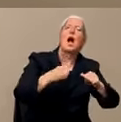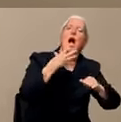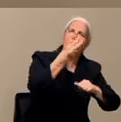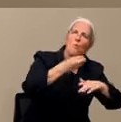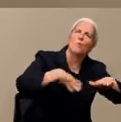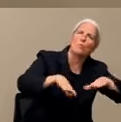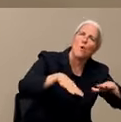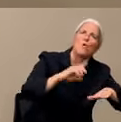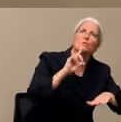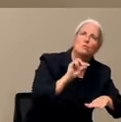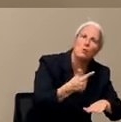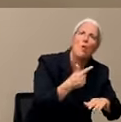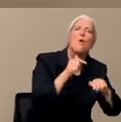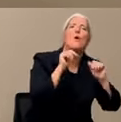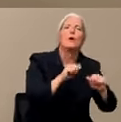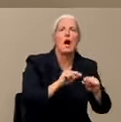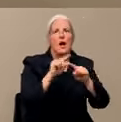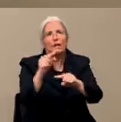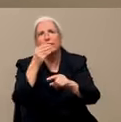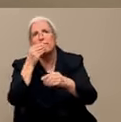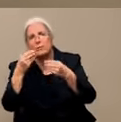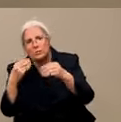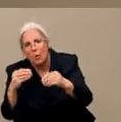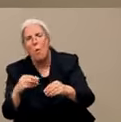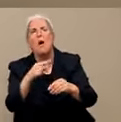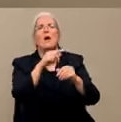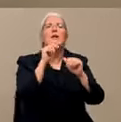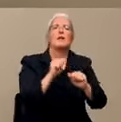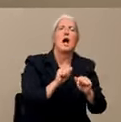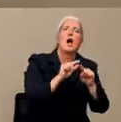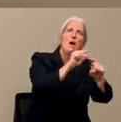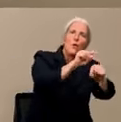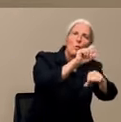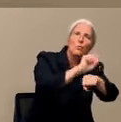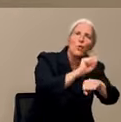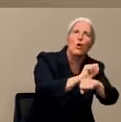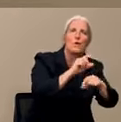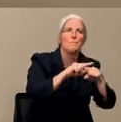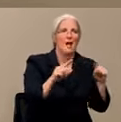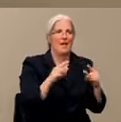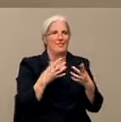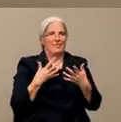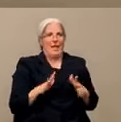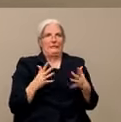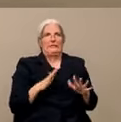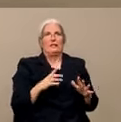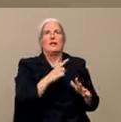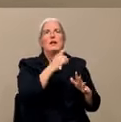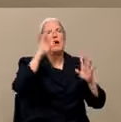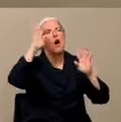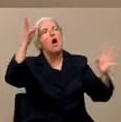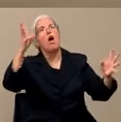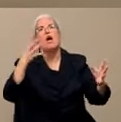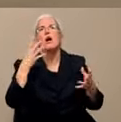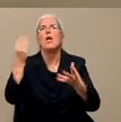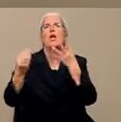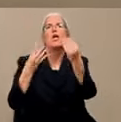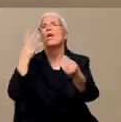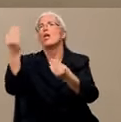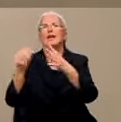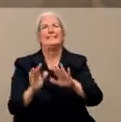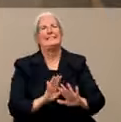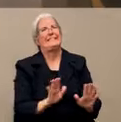the essentials. And there's no concern about it. Great. Thank you, Sheriff. We're going to go back to Dr. V.